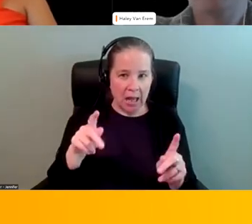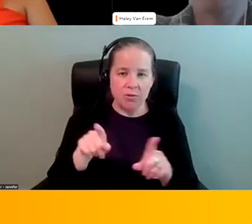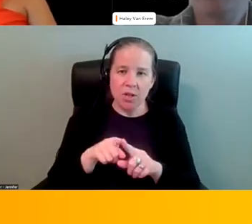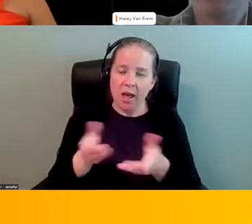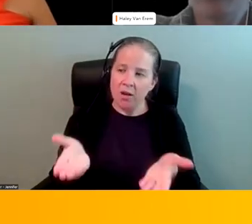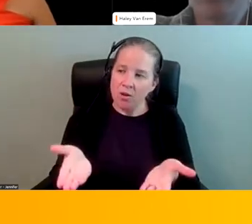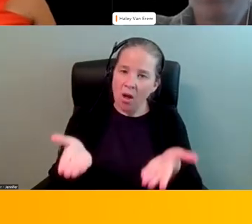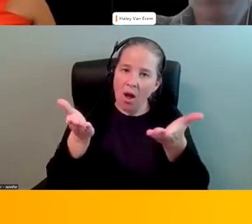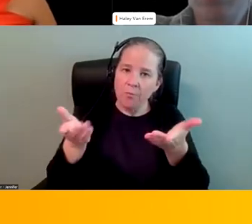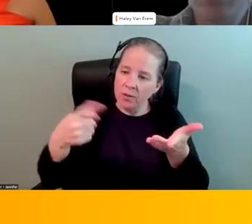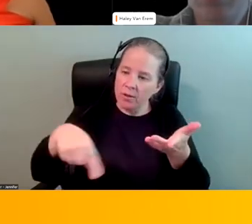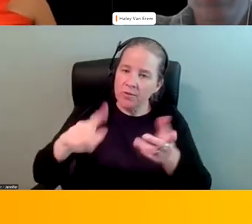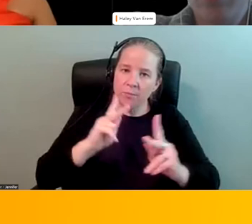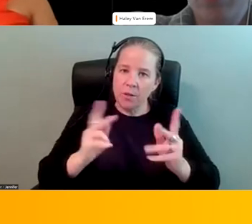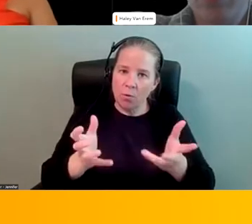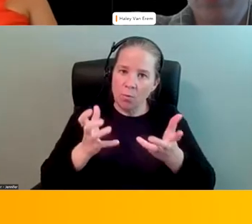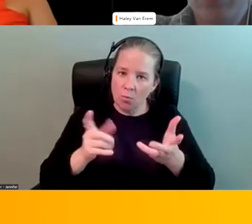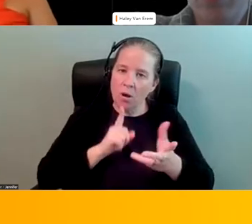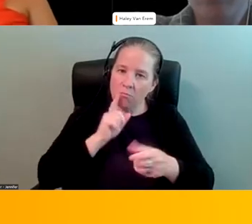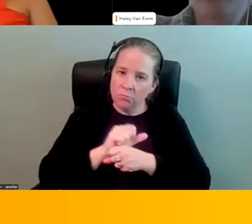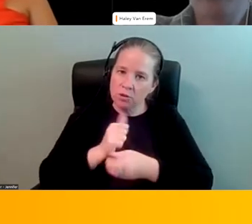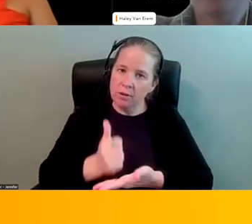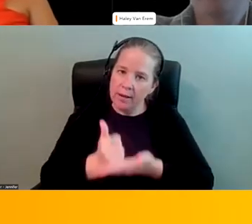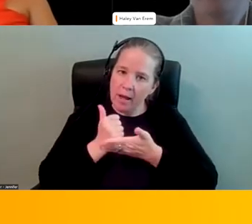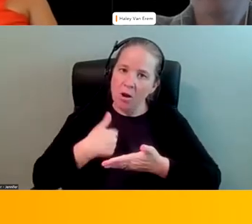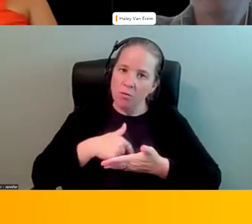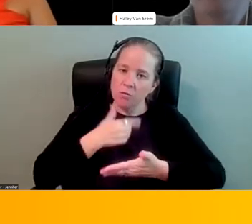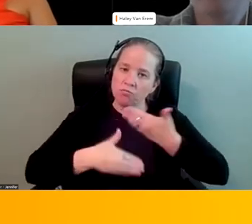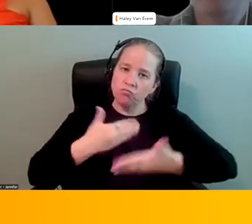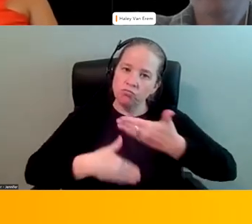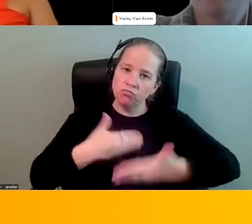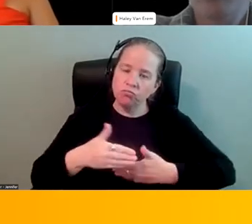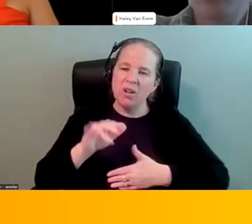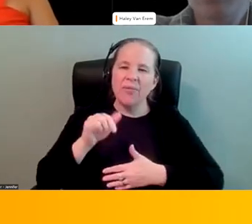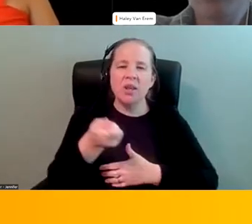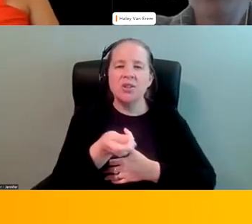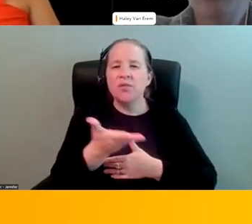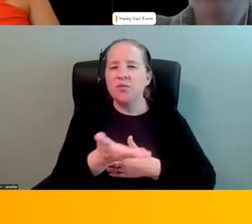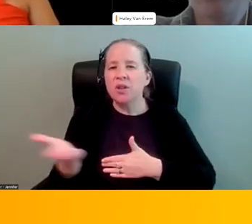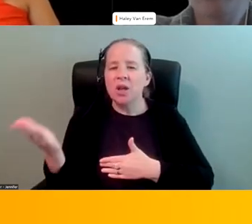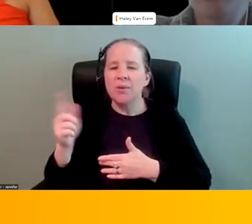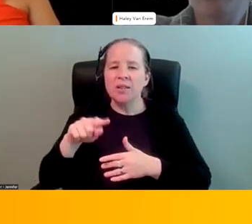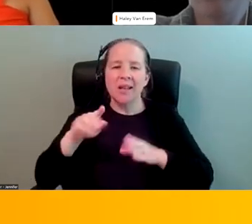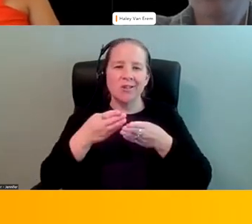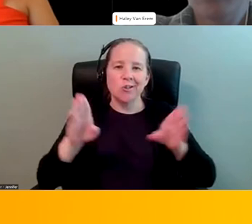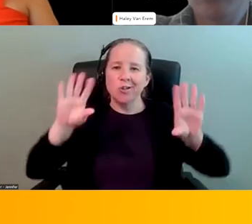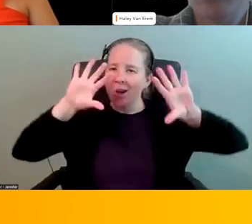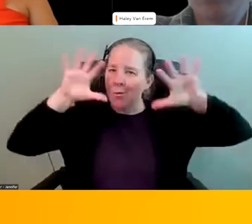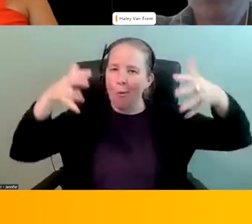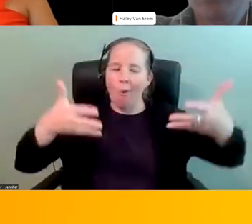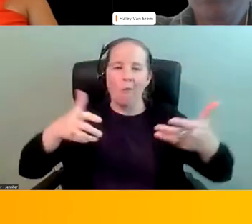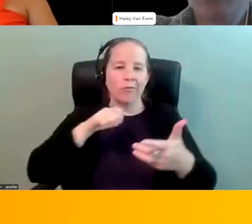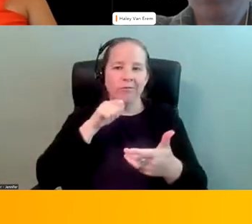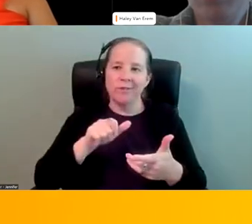has really helped push us forward. Um, and that's just a few of the elements and that is just a general overview. It doesn't even get to